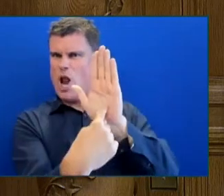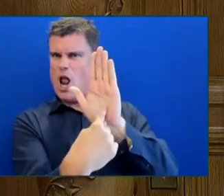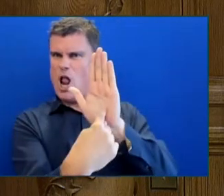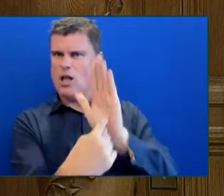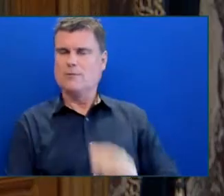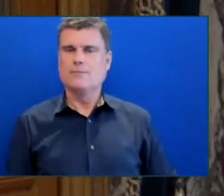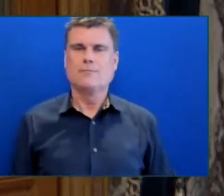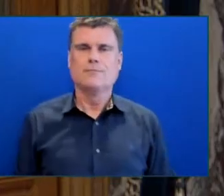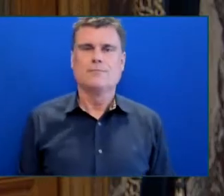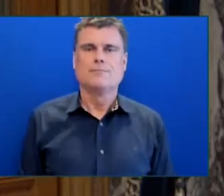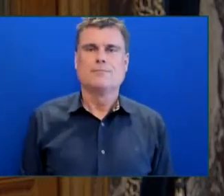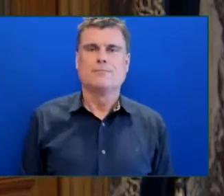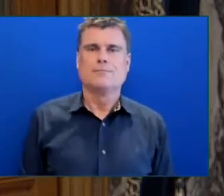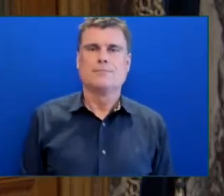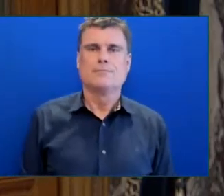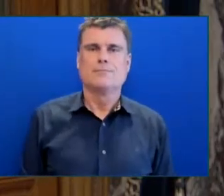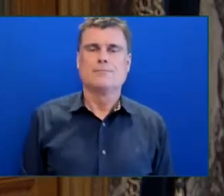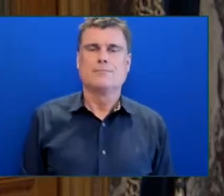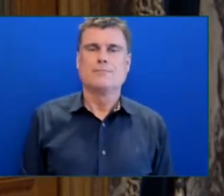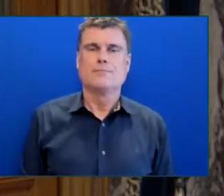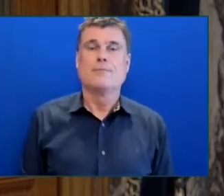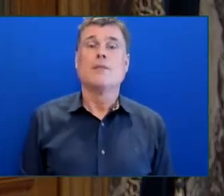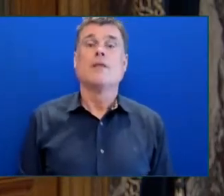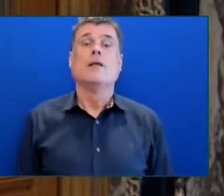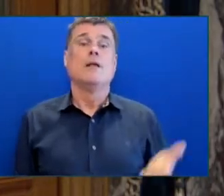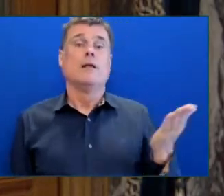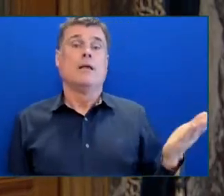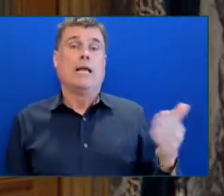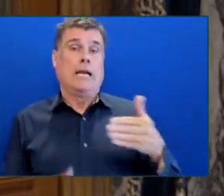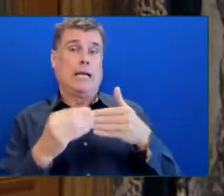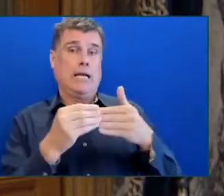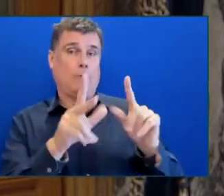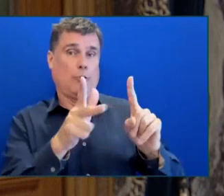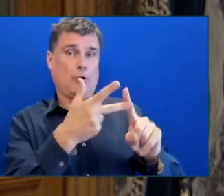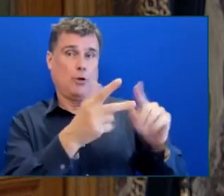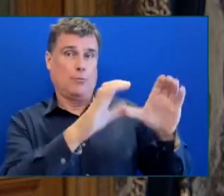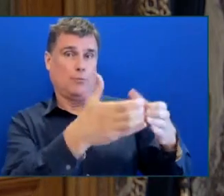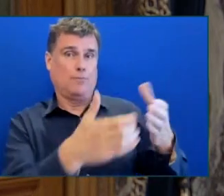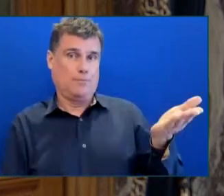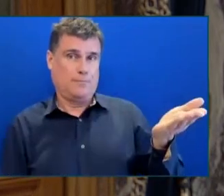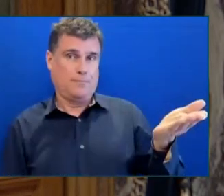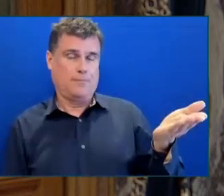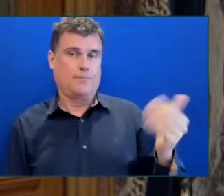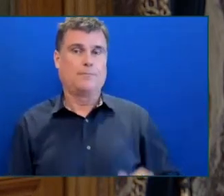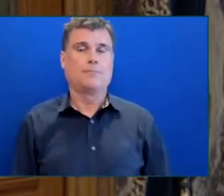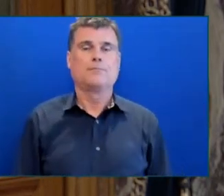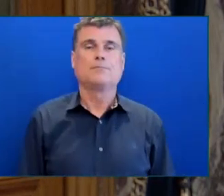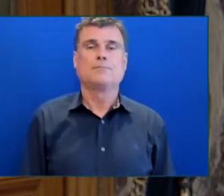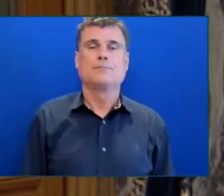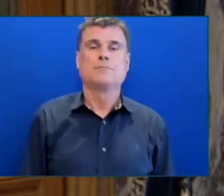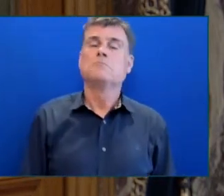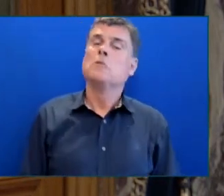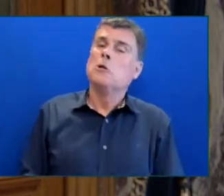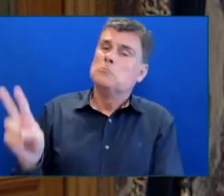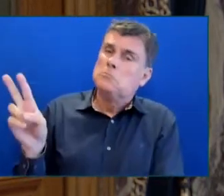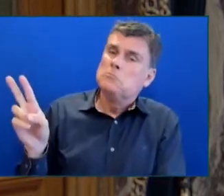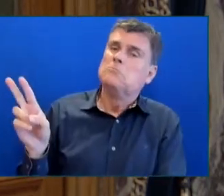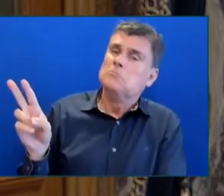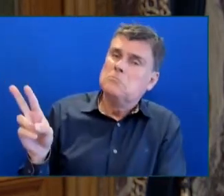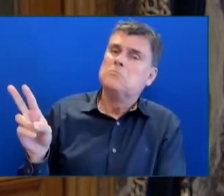I appreciate the Minister for Housing talking about supporting the most vulnerable. I think that that is the role of government.